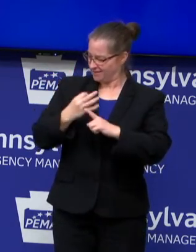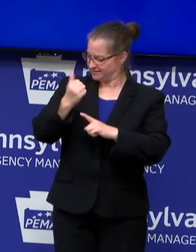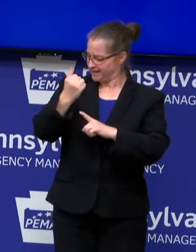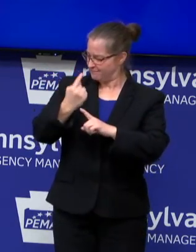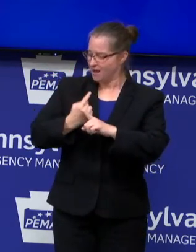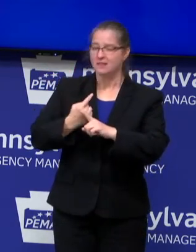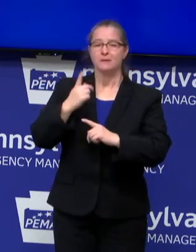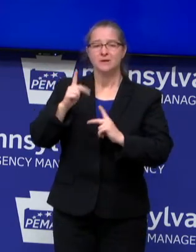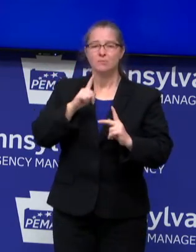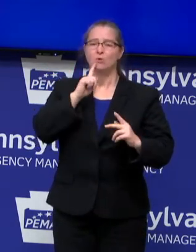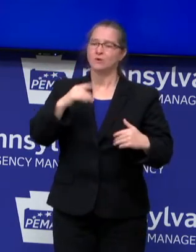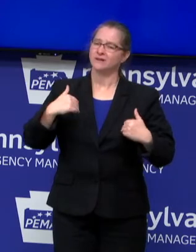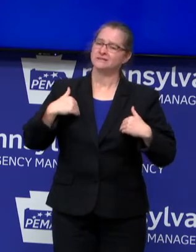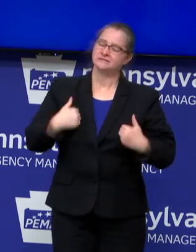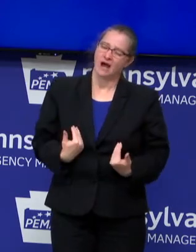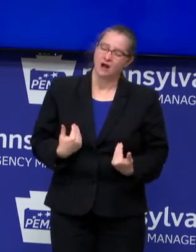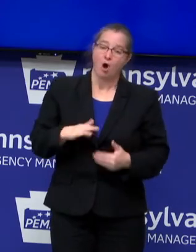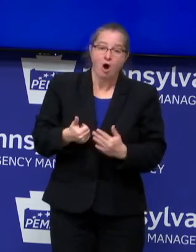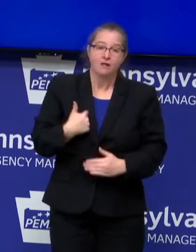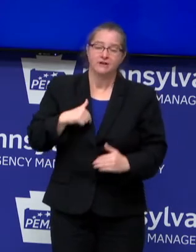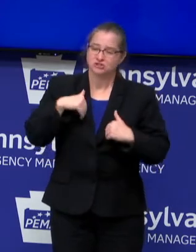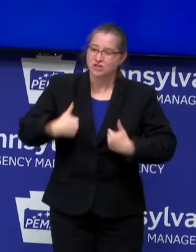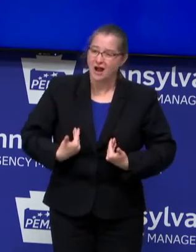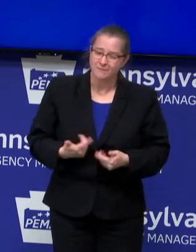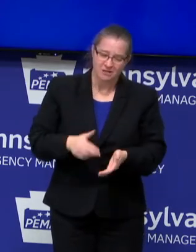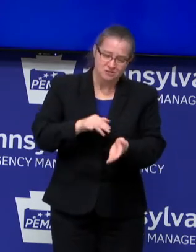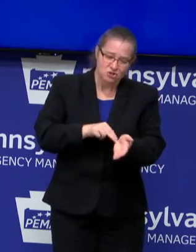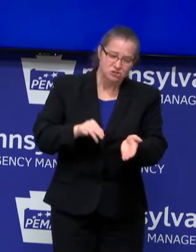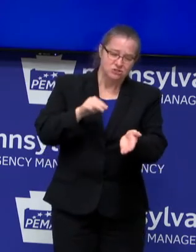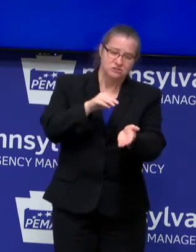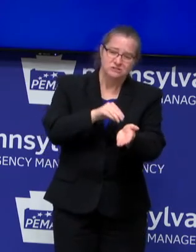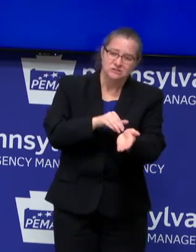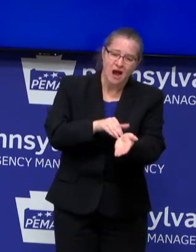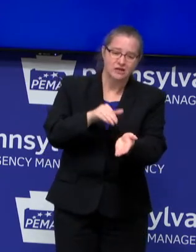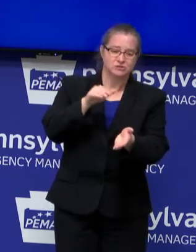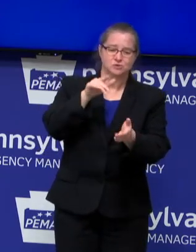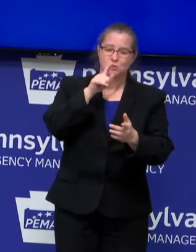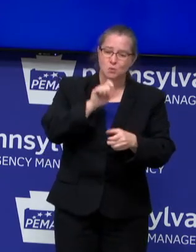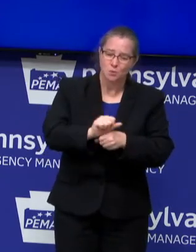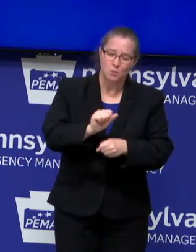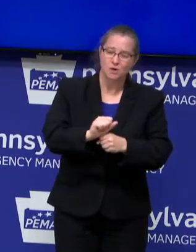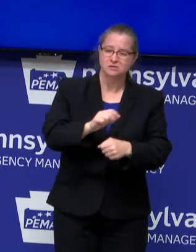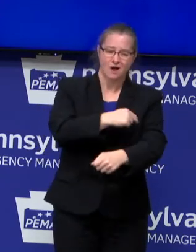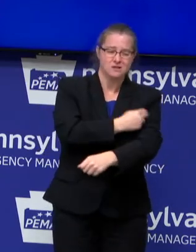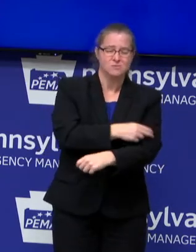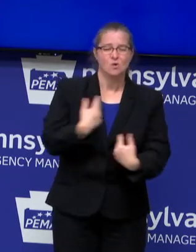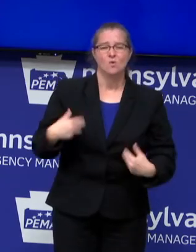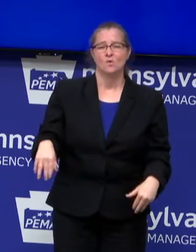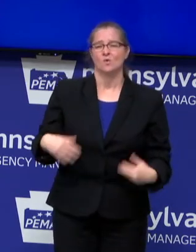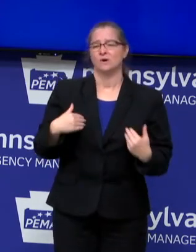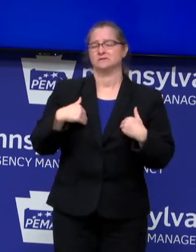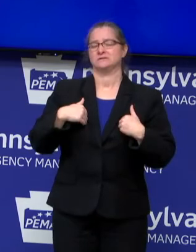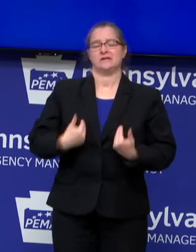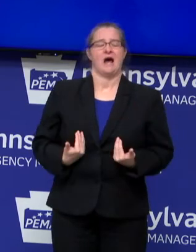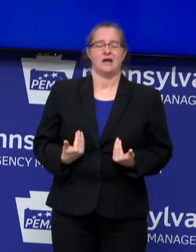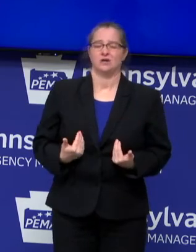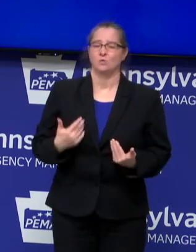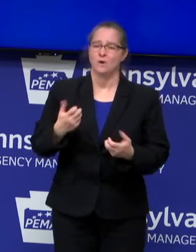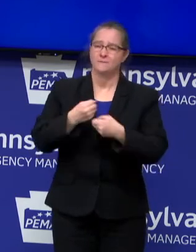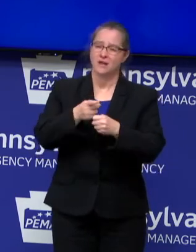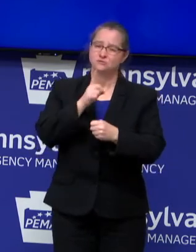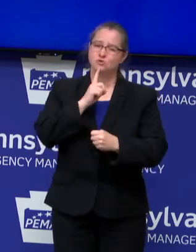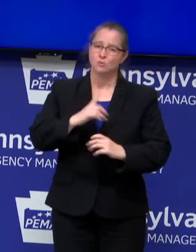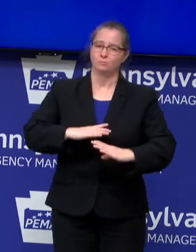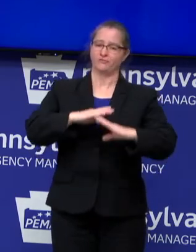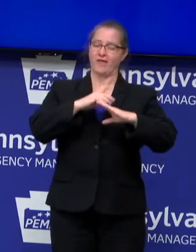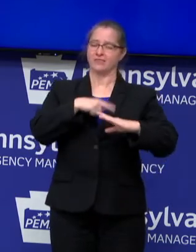are really tired. We're all tired. But our health care workers, above all, are really, really tired. And we want to make sure that we keep